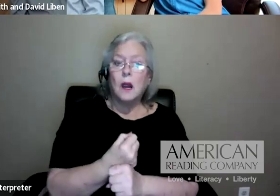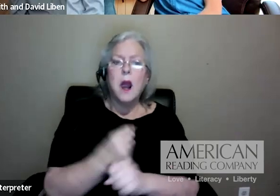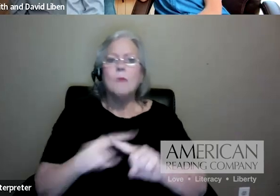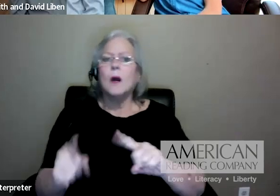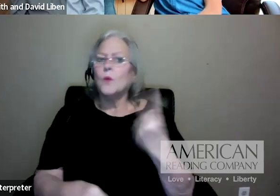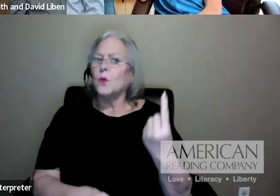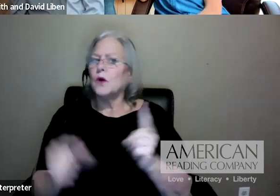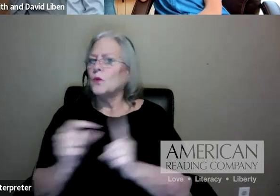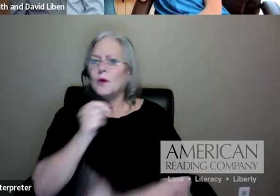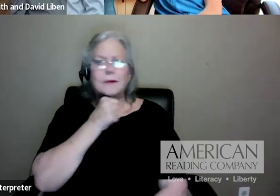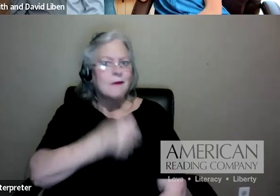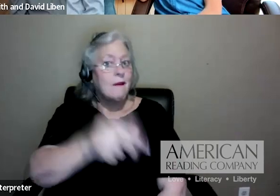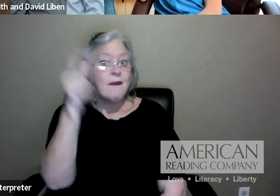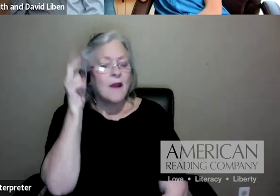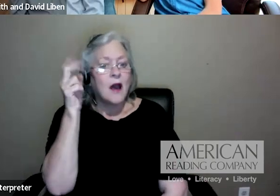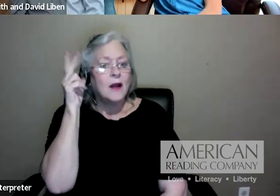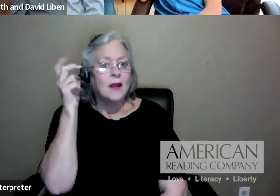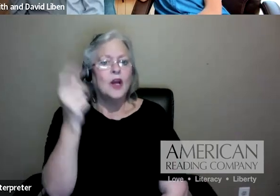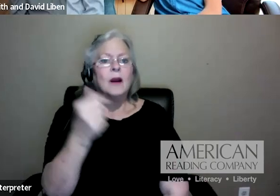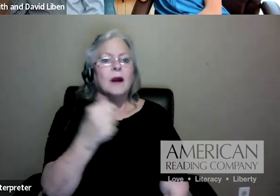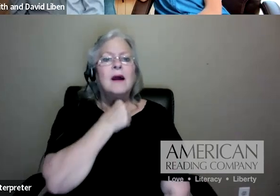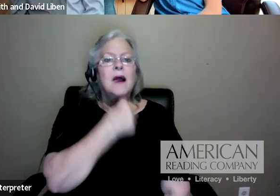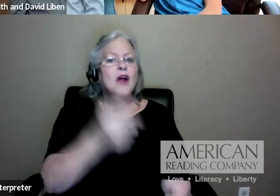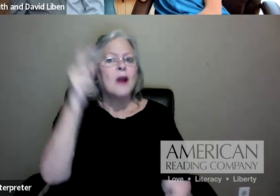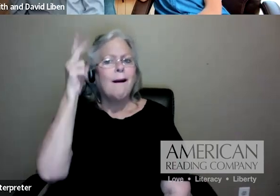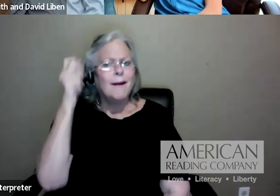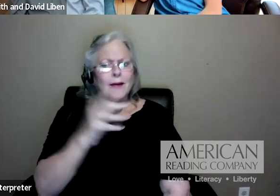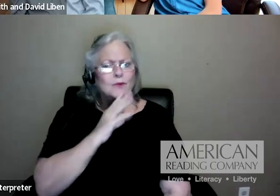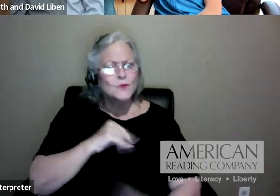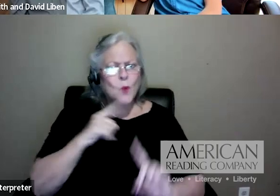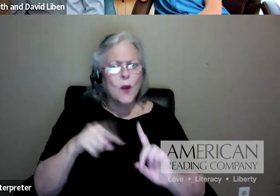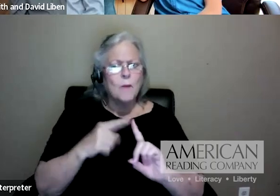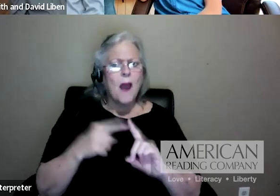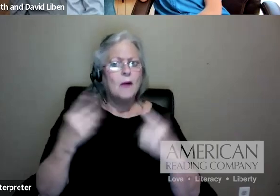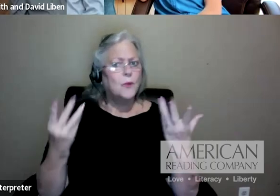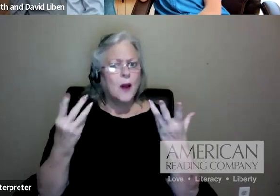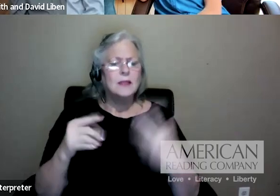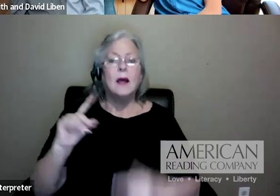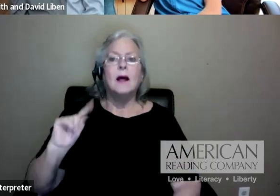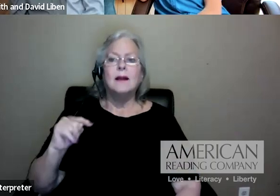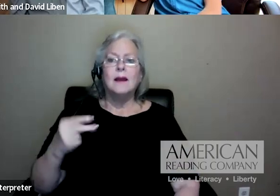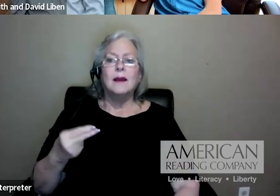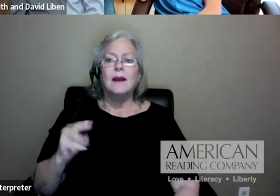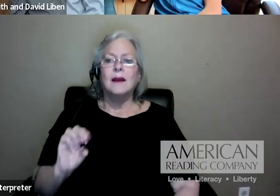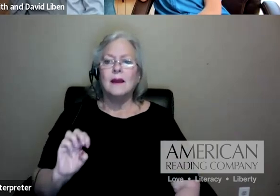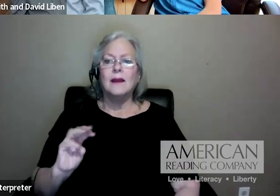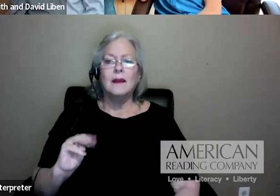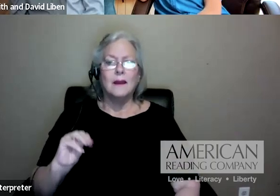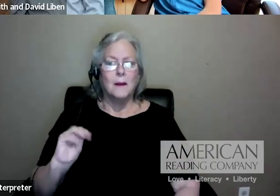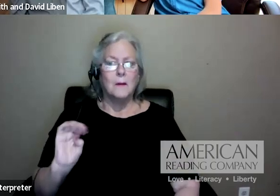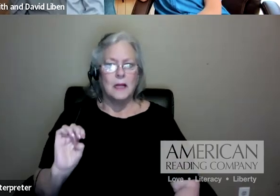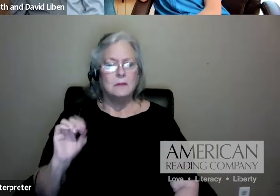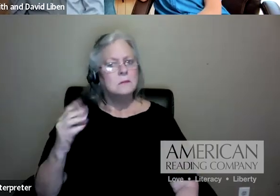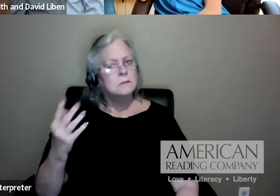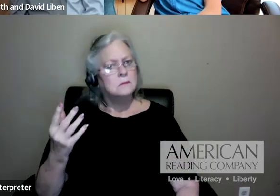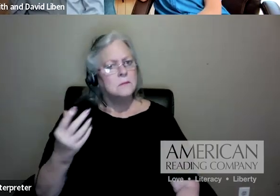from you. You know, I didn't hear you talk about themes. I hear you use the word topic. Is it, you know, are some words,